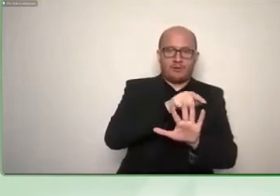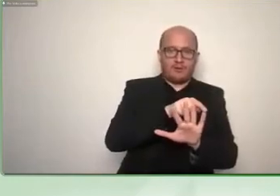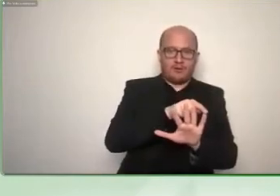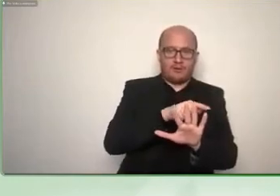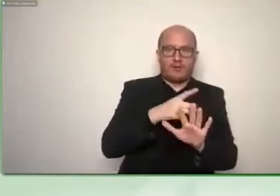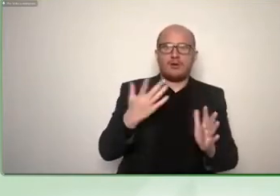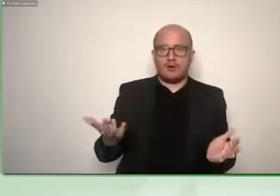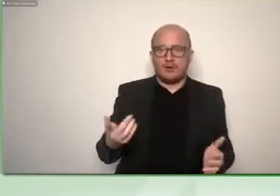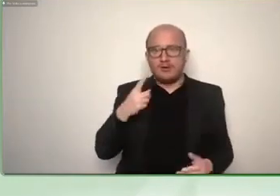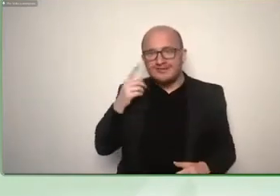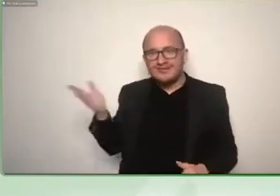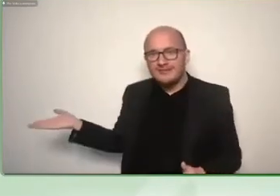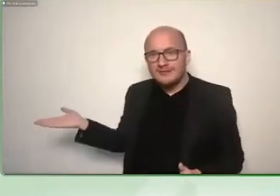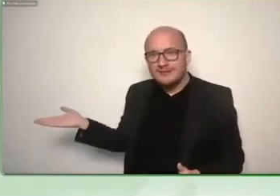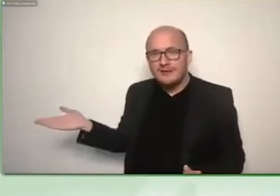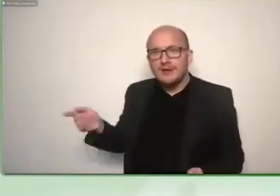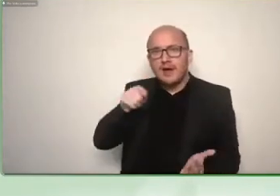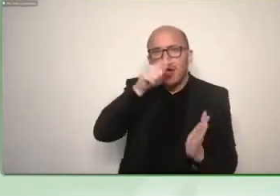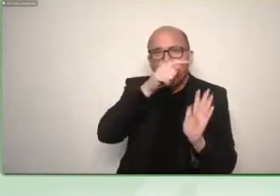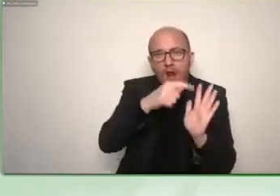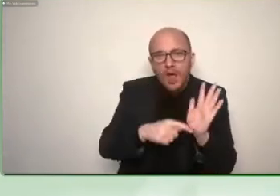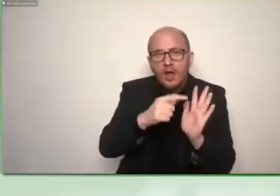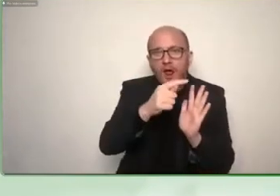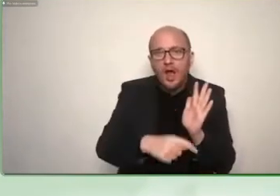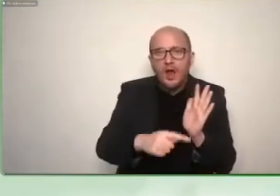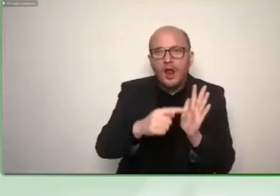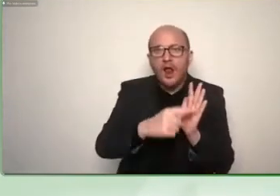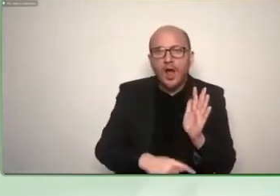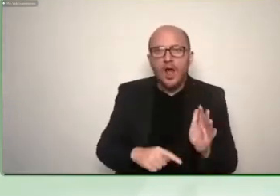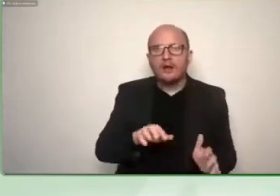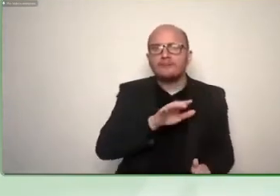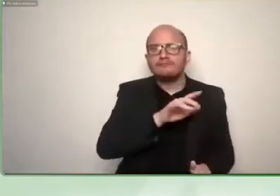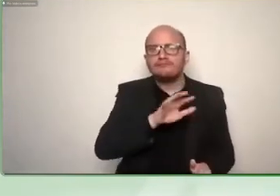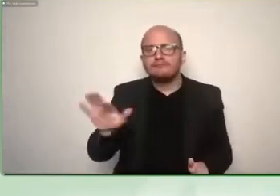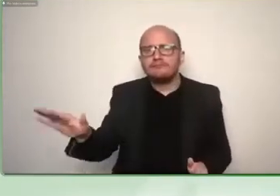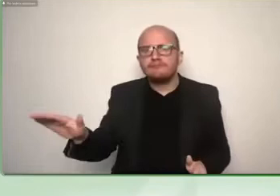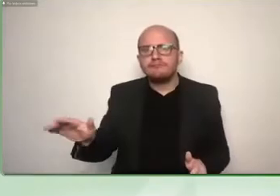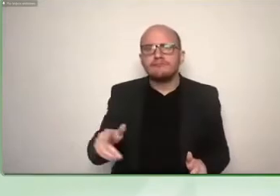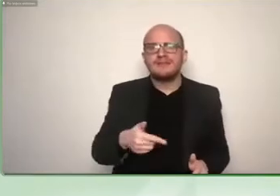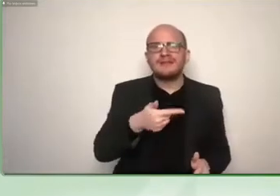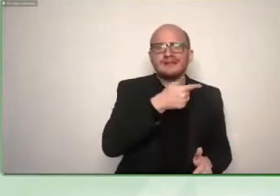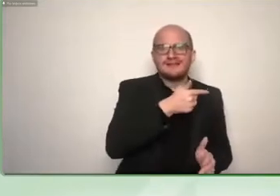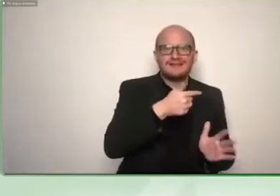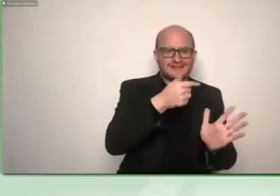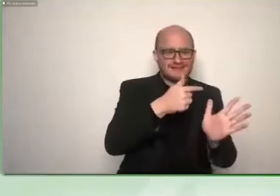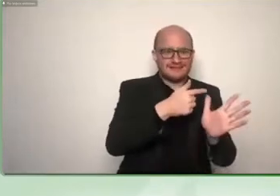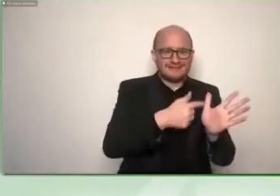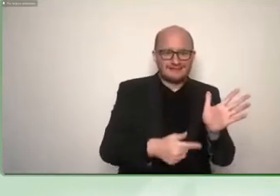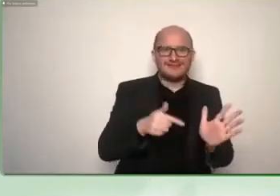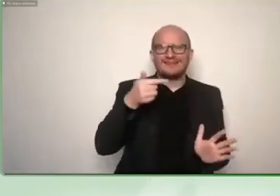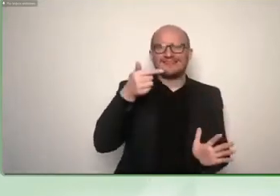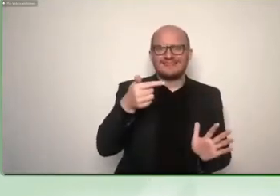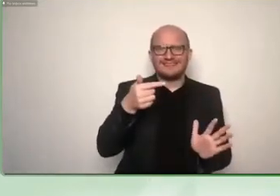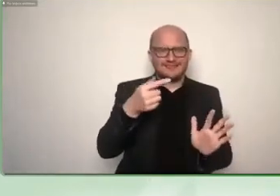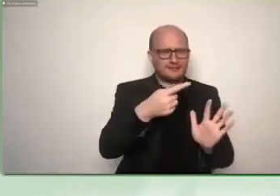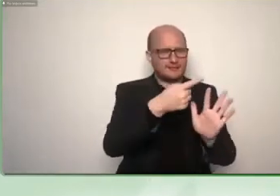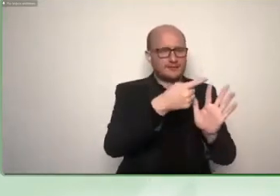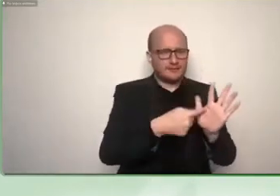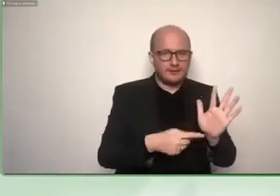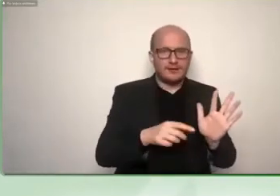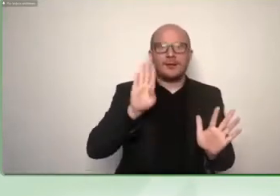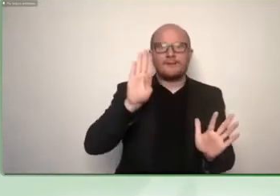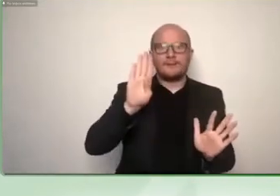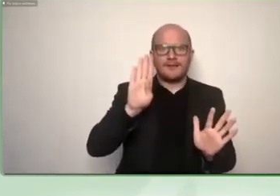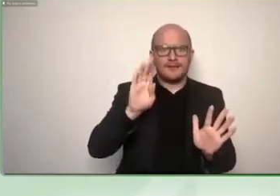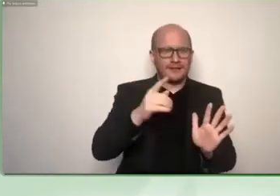this this is the consonants t b d g h and um like this each